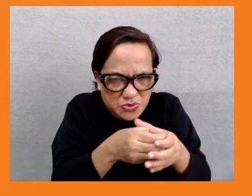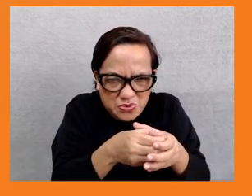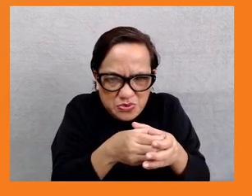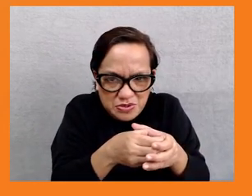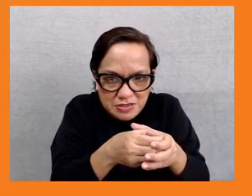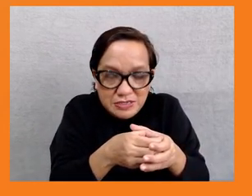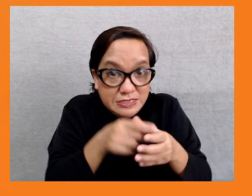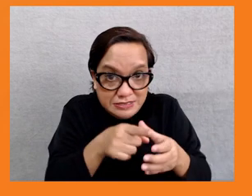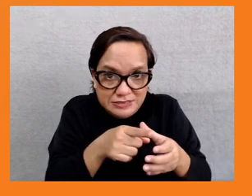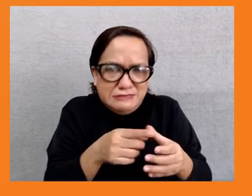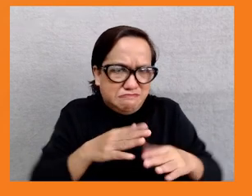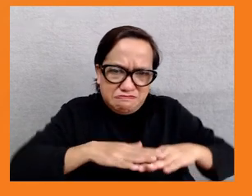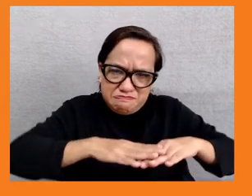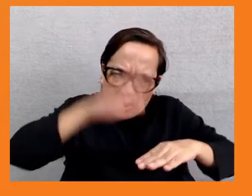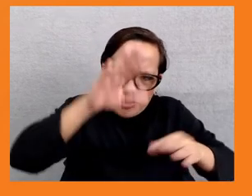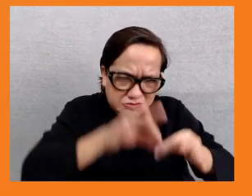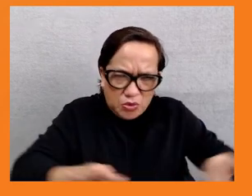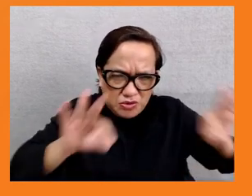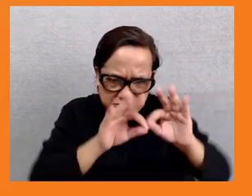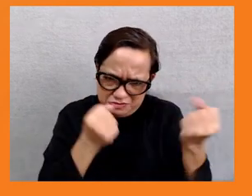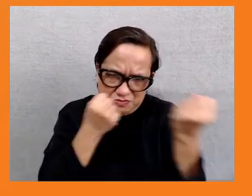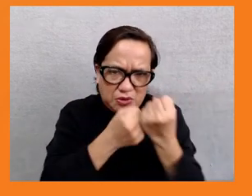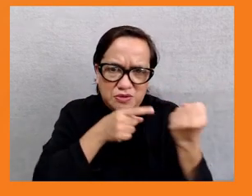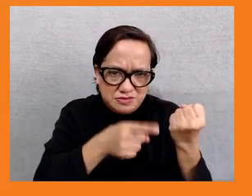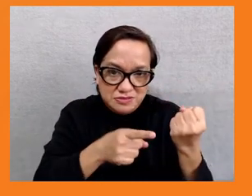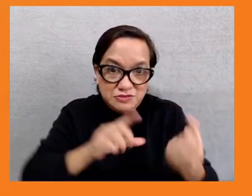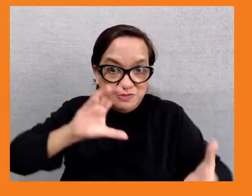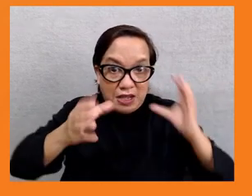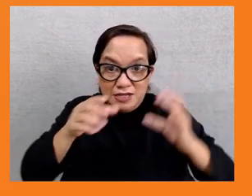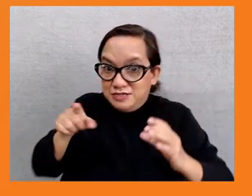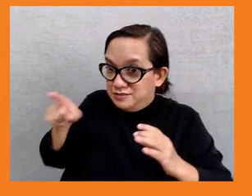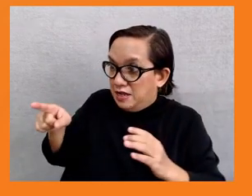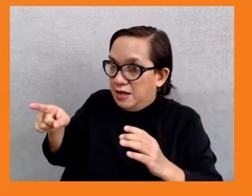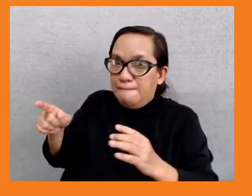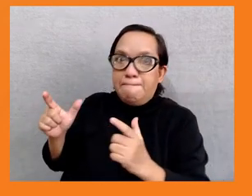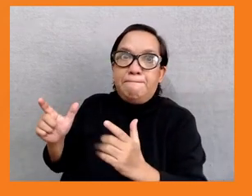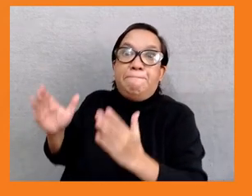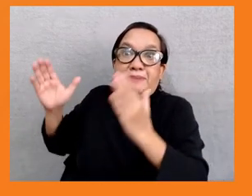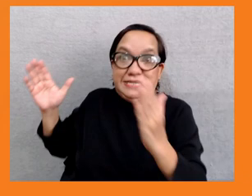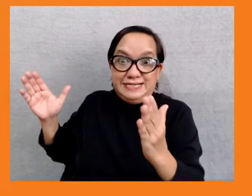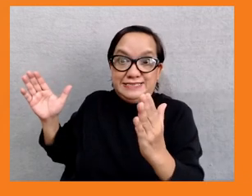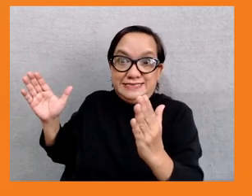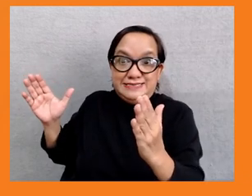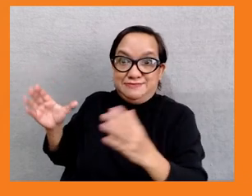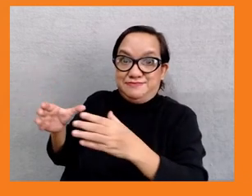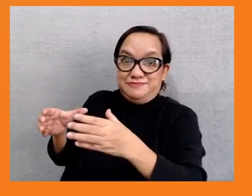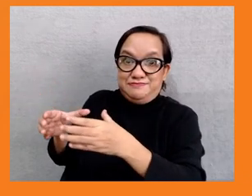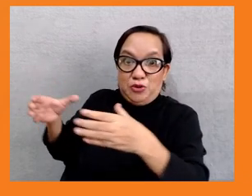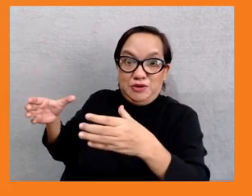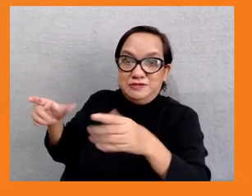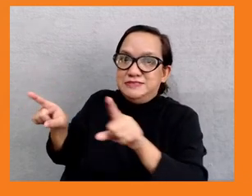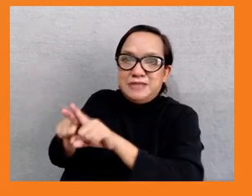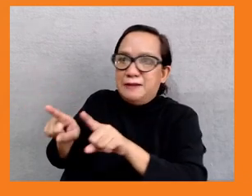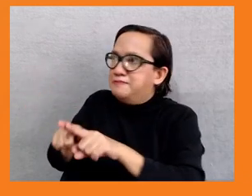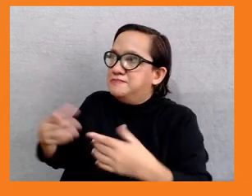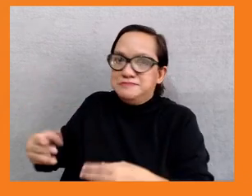like having to have physical stores, get access to information, marketing costs, international trade costs. To make